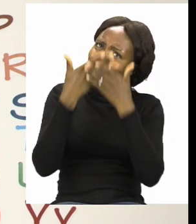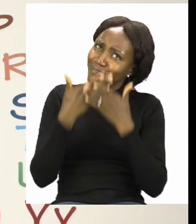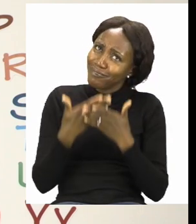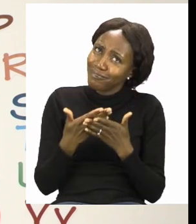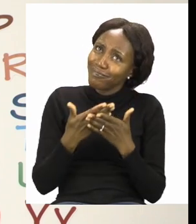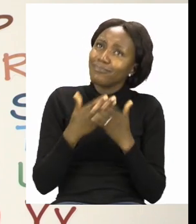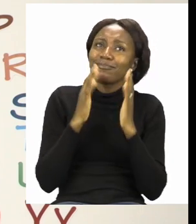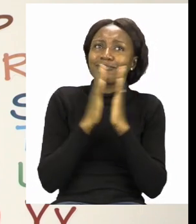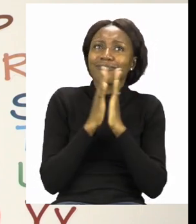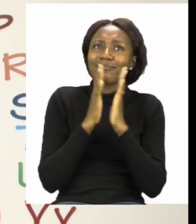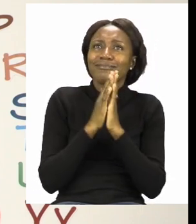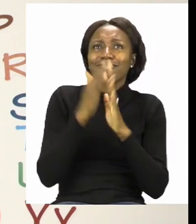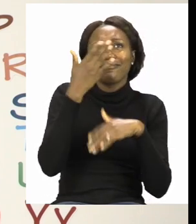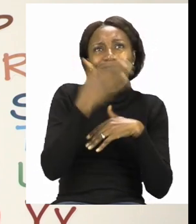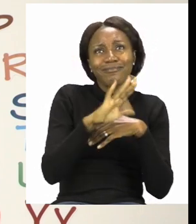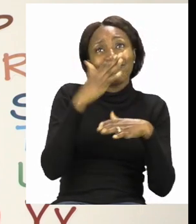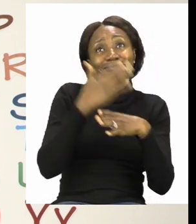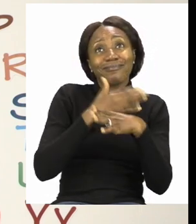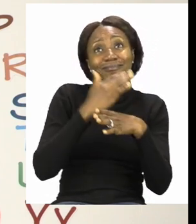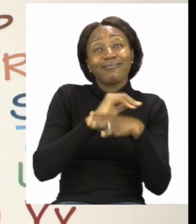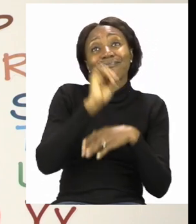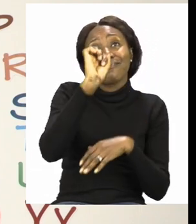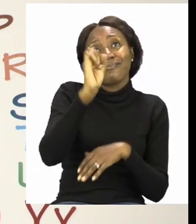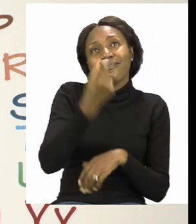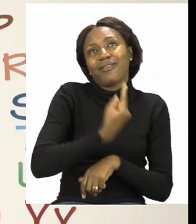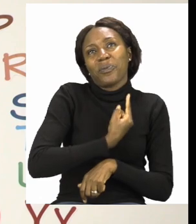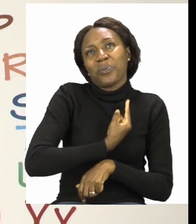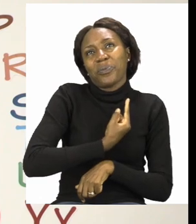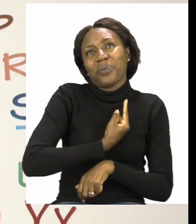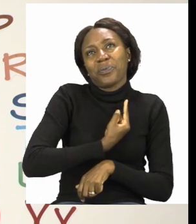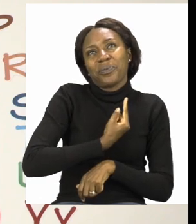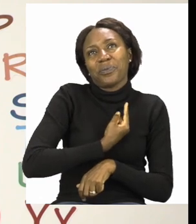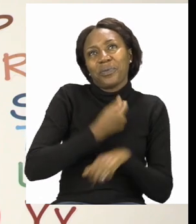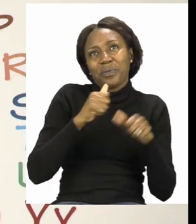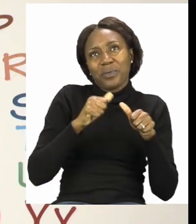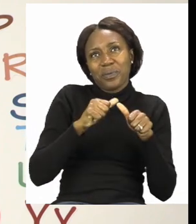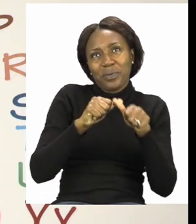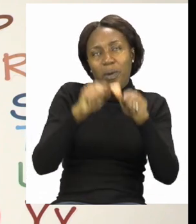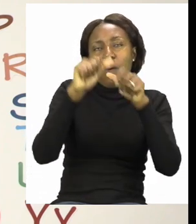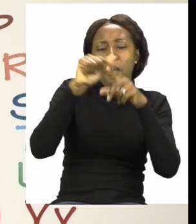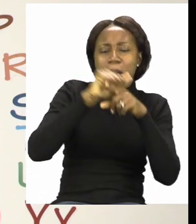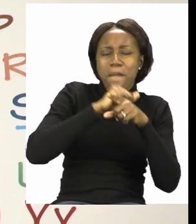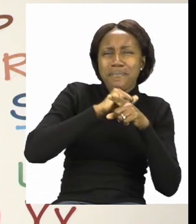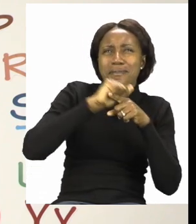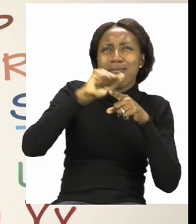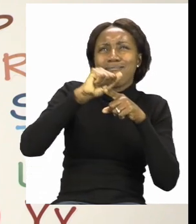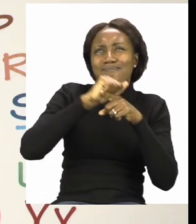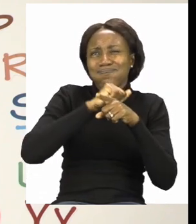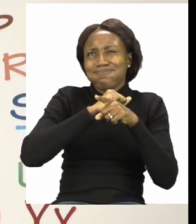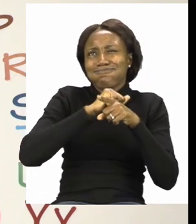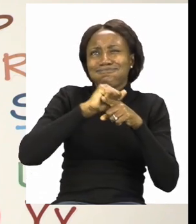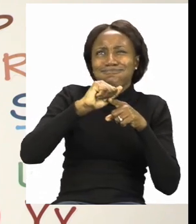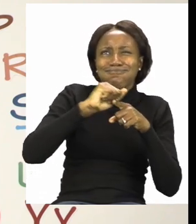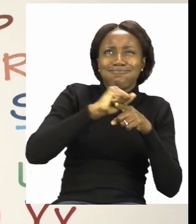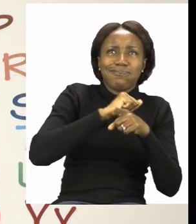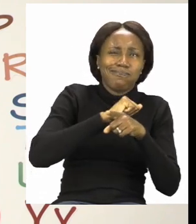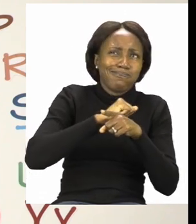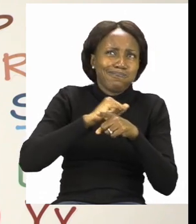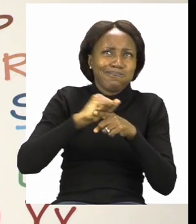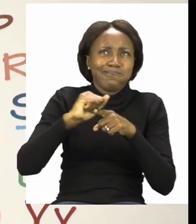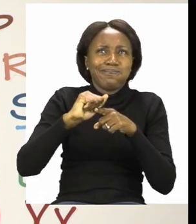finish your work by yourself and then you continue to practice, practice, practice.